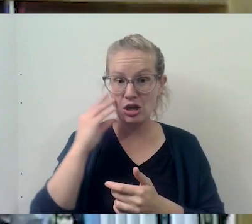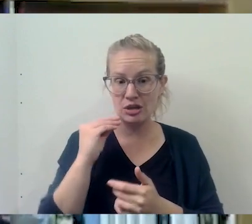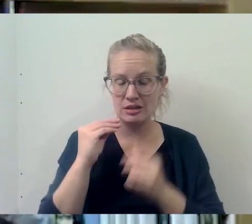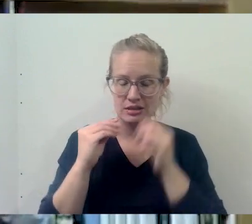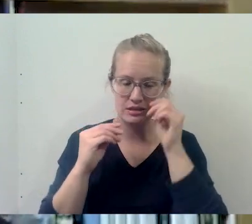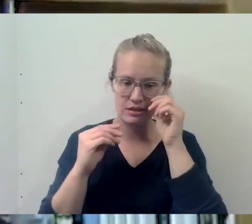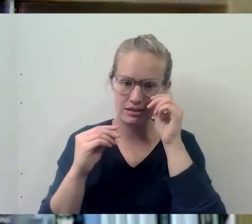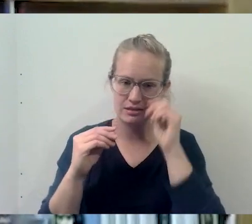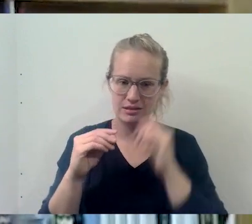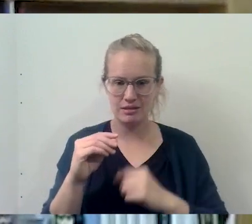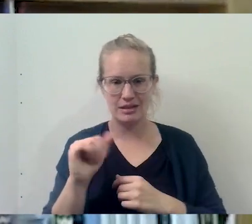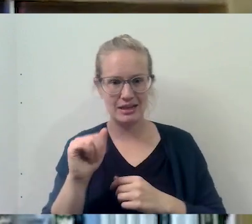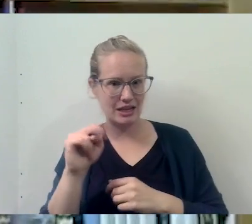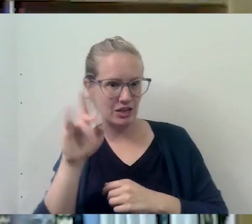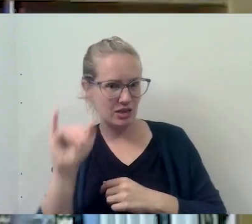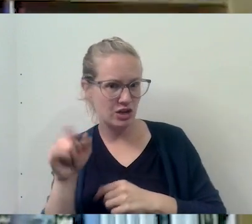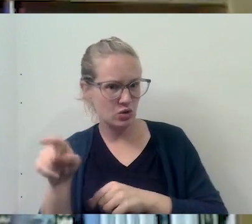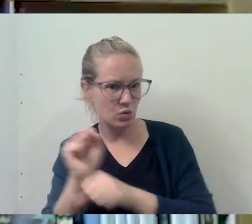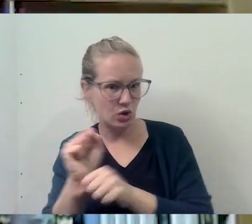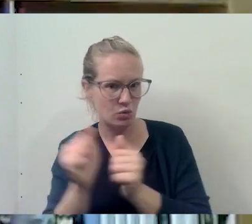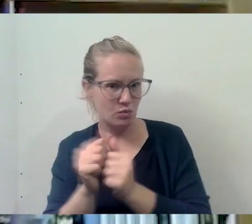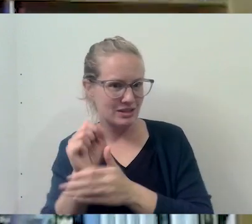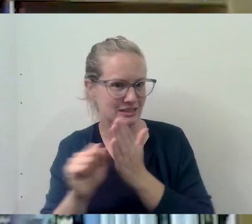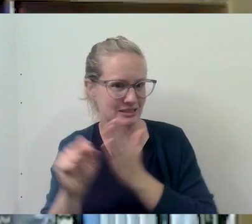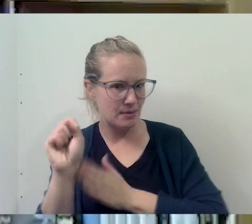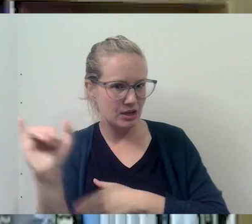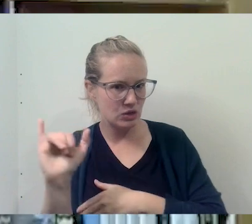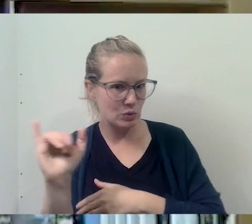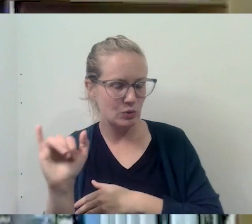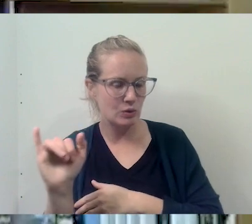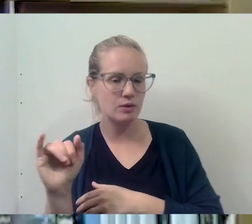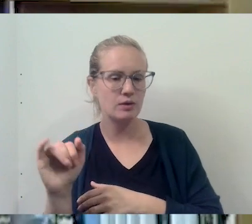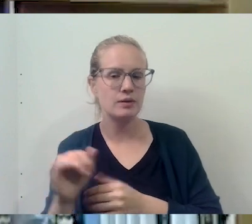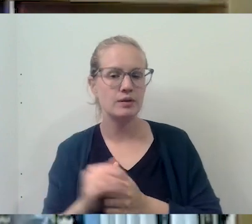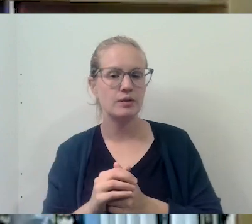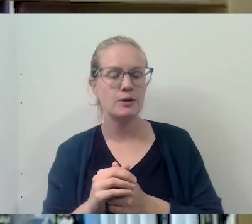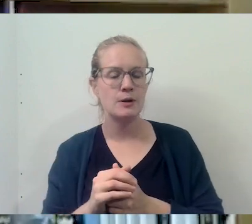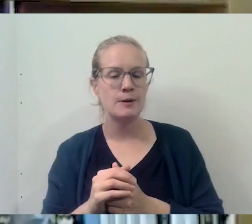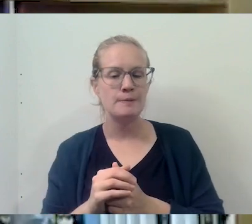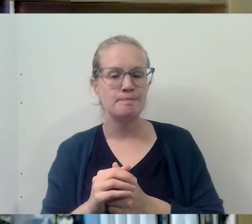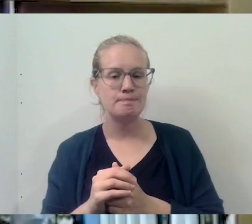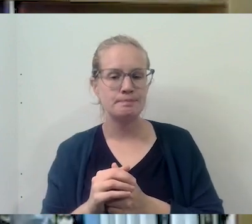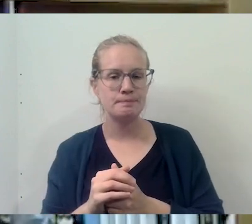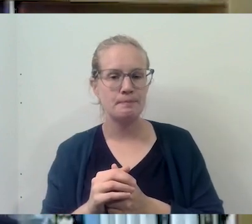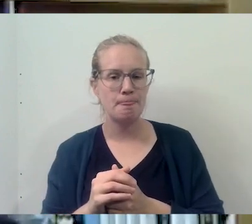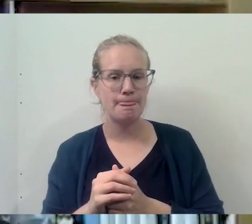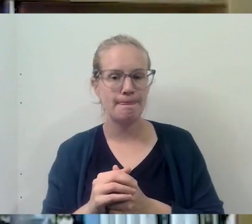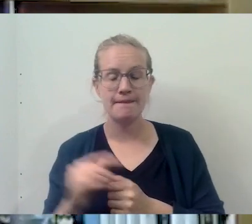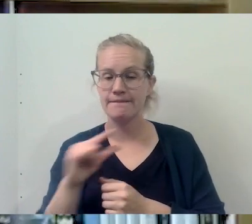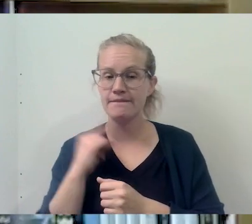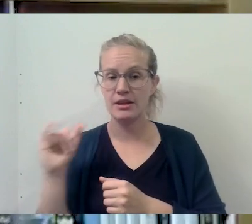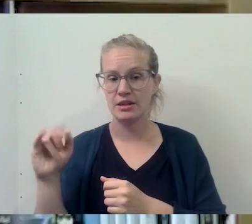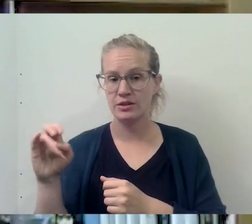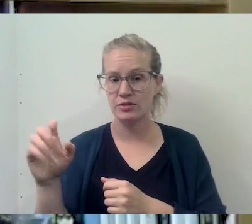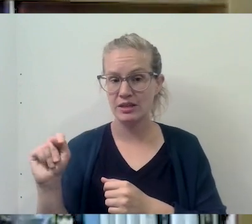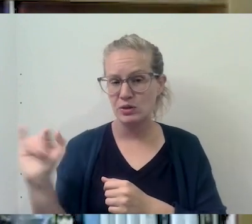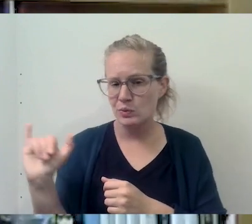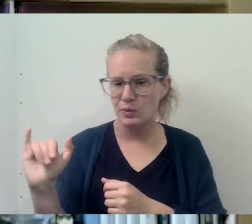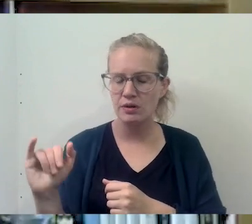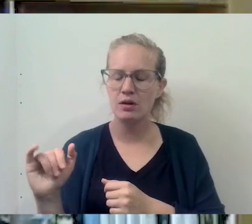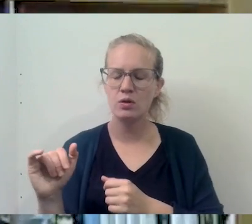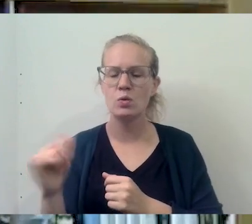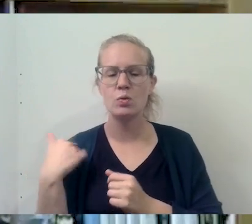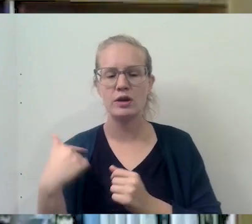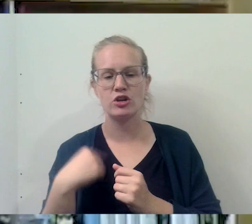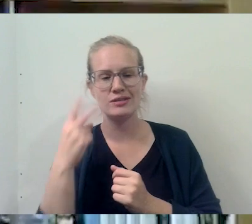and maybe, uh, Anthony, since you work closely with seminaries, uh, your, your, yourself as well, it's, it, and Father Innocent does as well, is